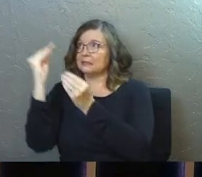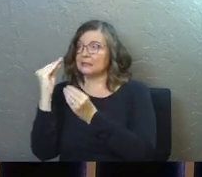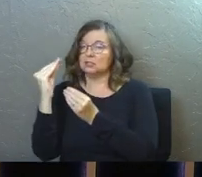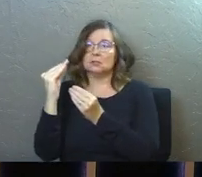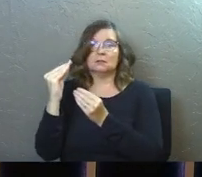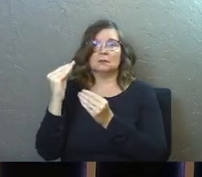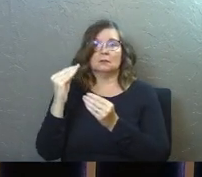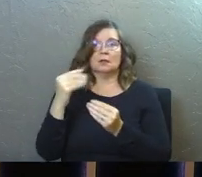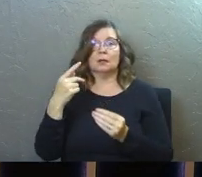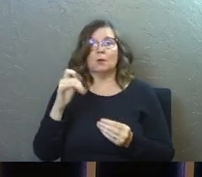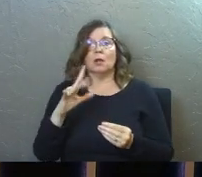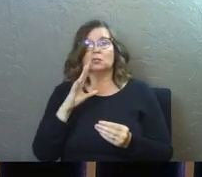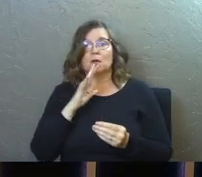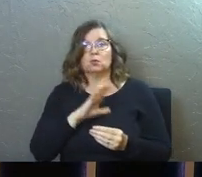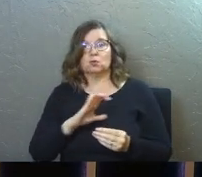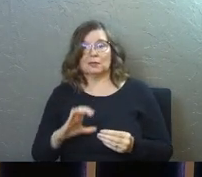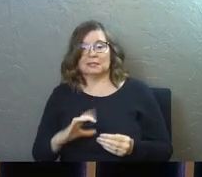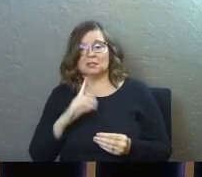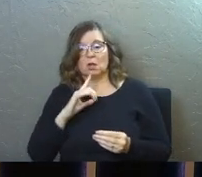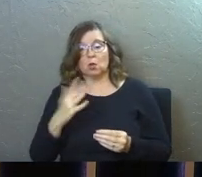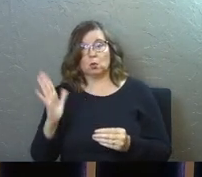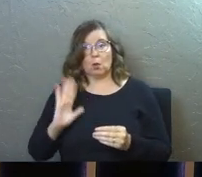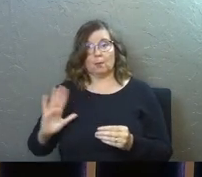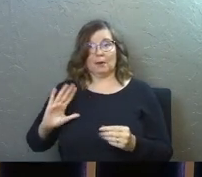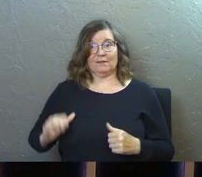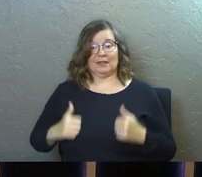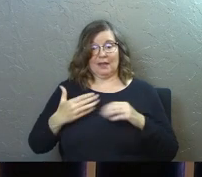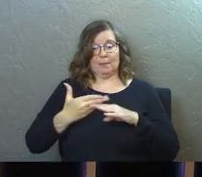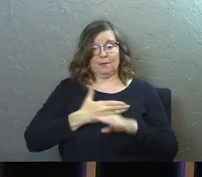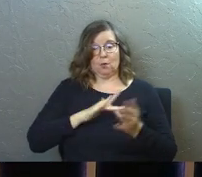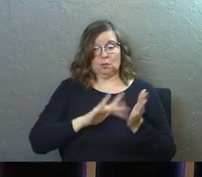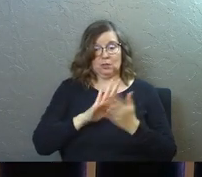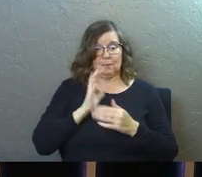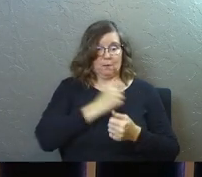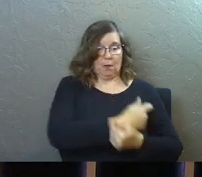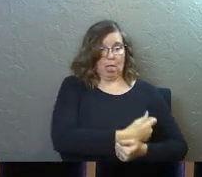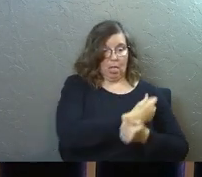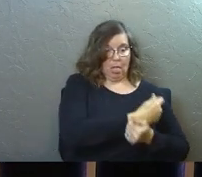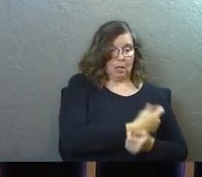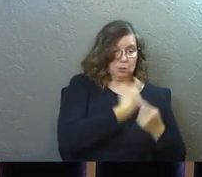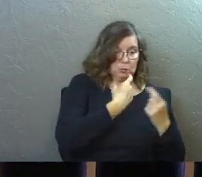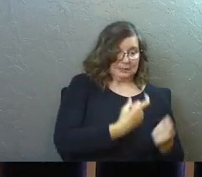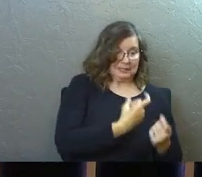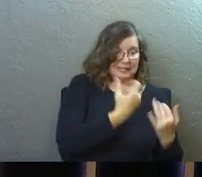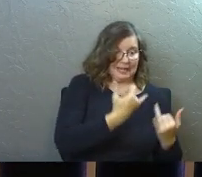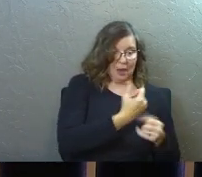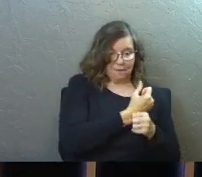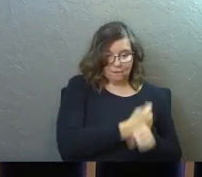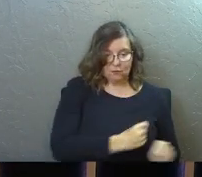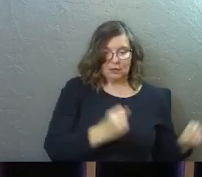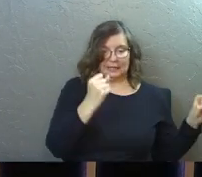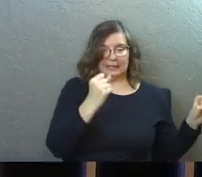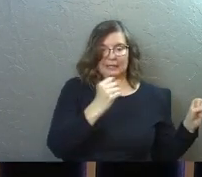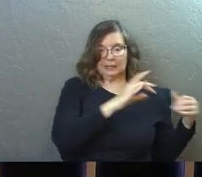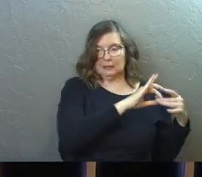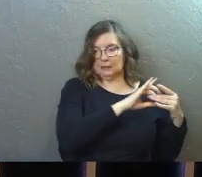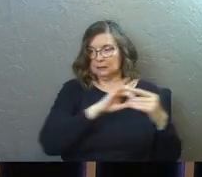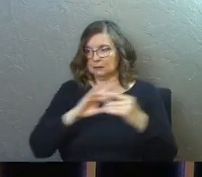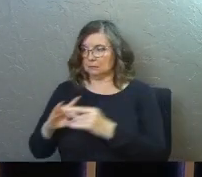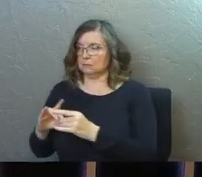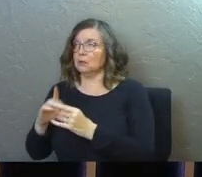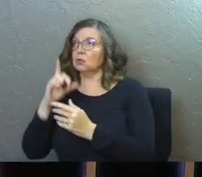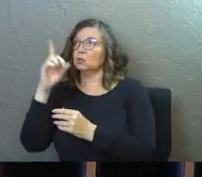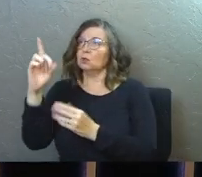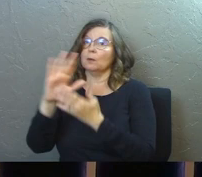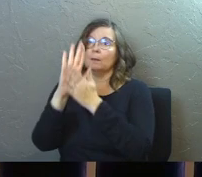you. Paul's talking to a group of Christians here and says in your previous life, before Jesus, you used to be a slave to sin. Now you are free from your slavery to sin